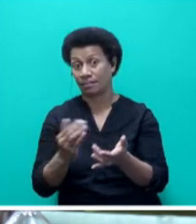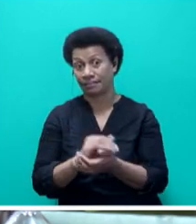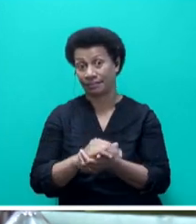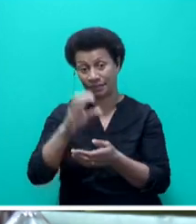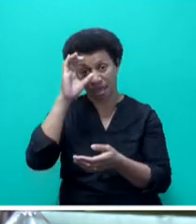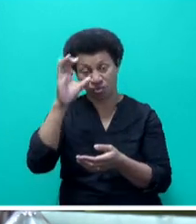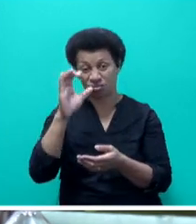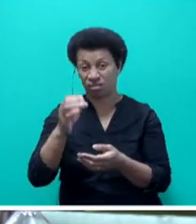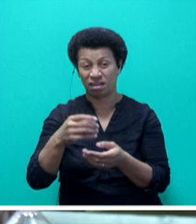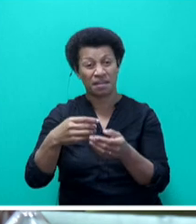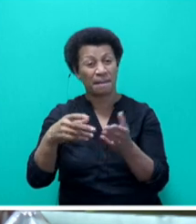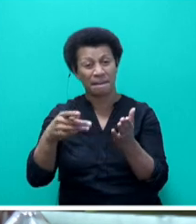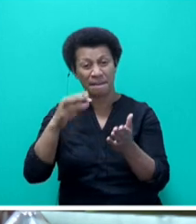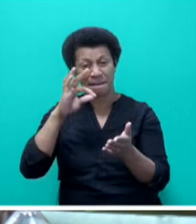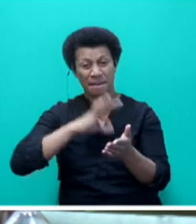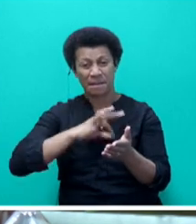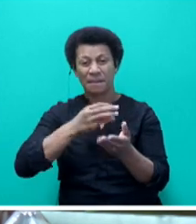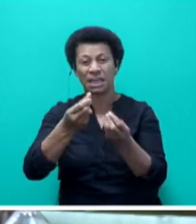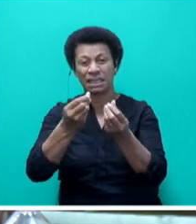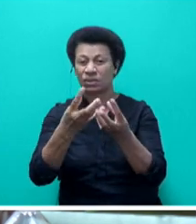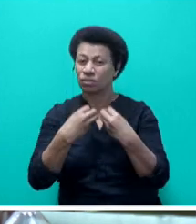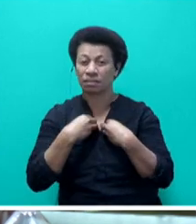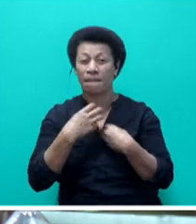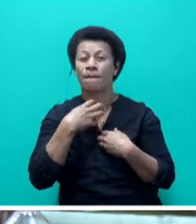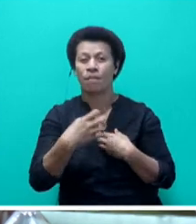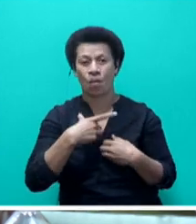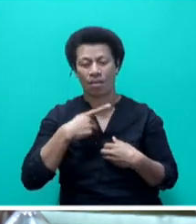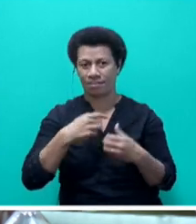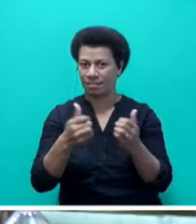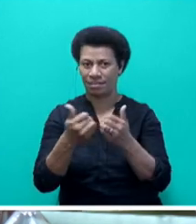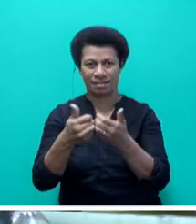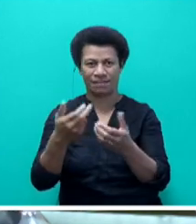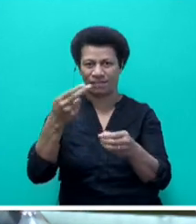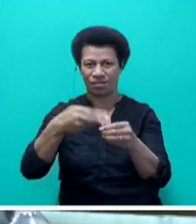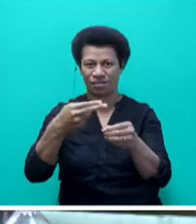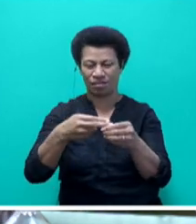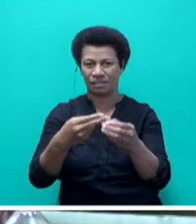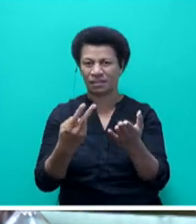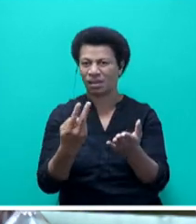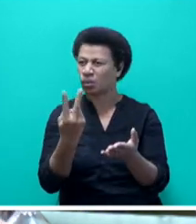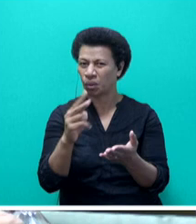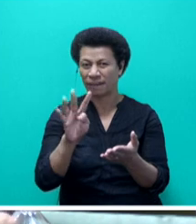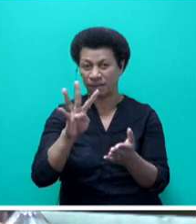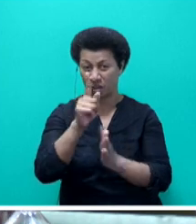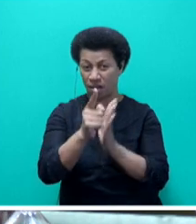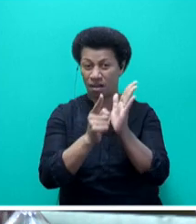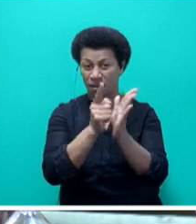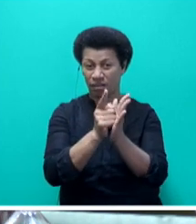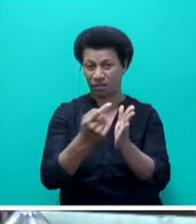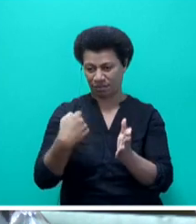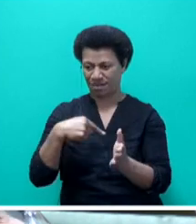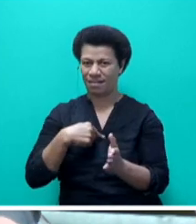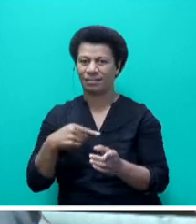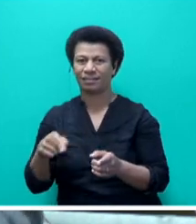Some countries are making a handsome profit. Don't want that to happen, because they are making the amount of money, they're making 24 hours amount of money we actually have in our GDP